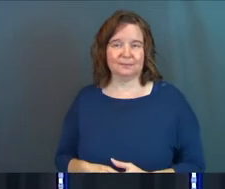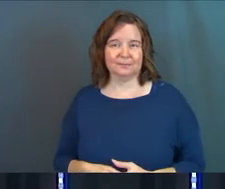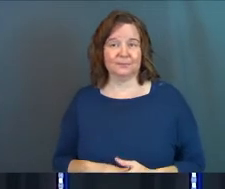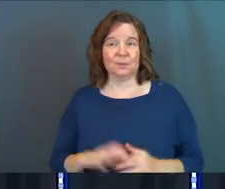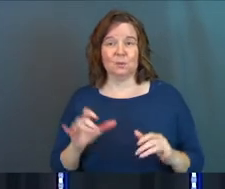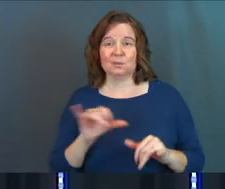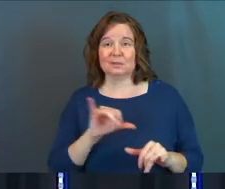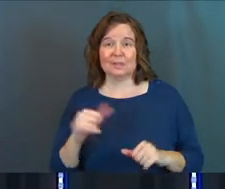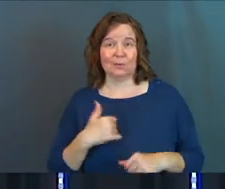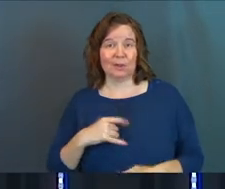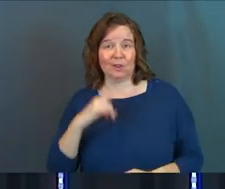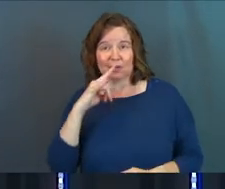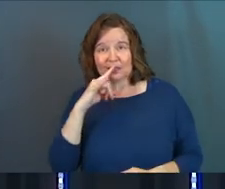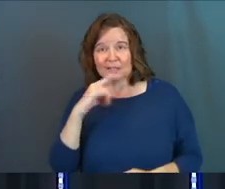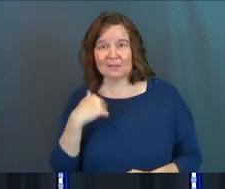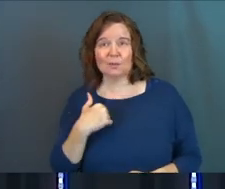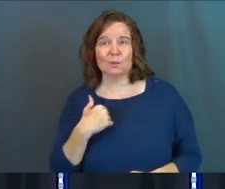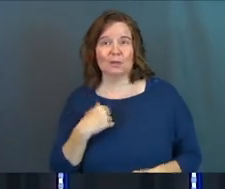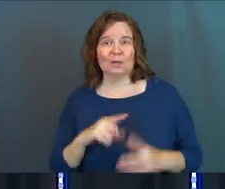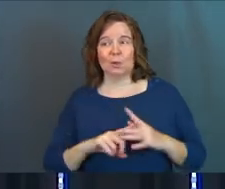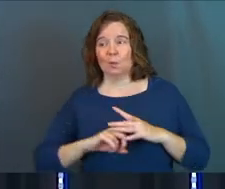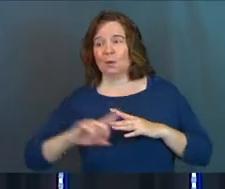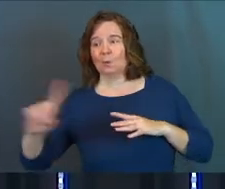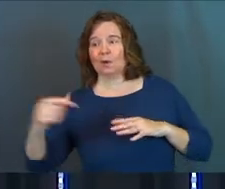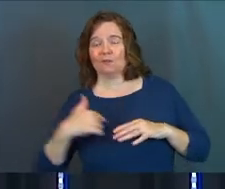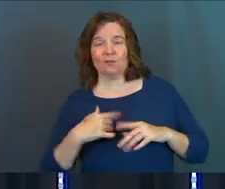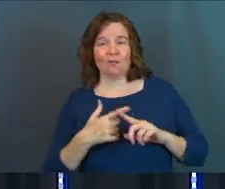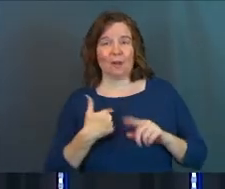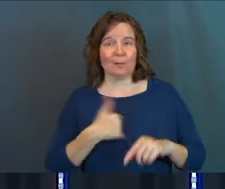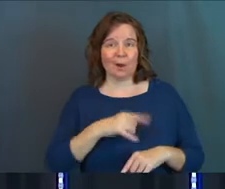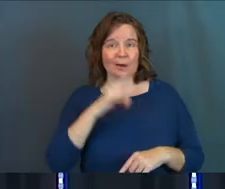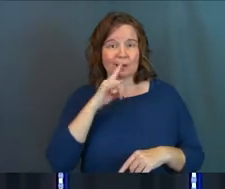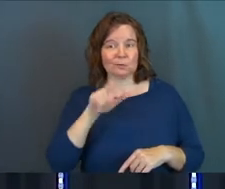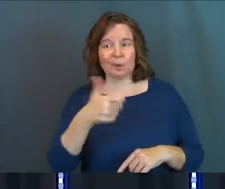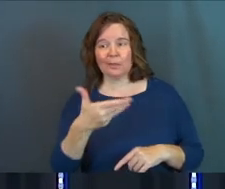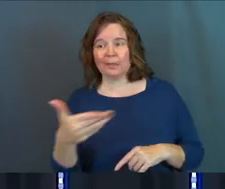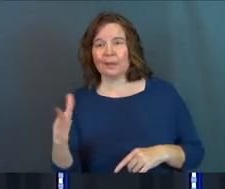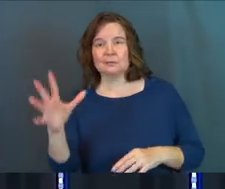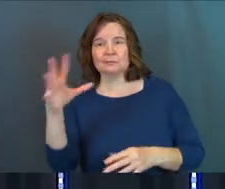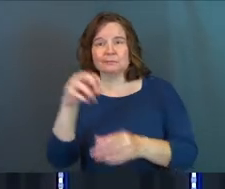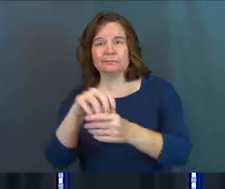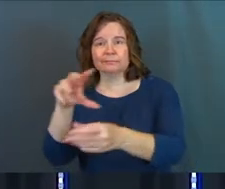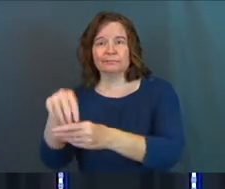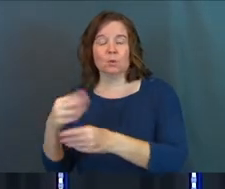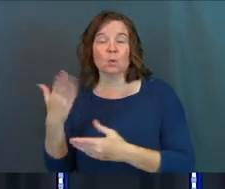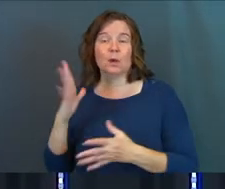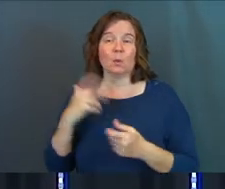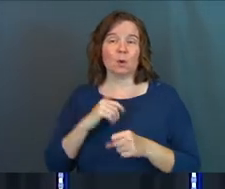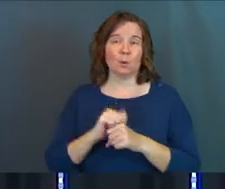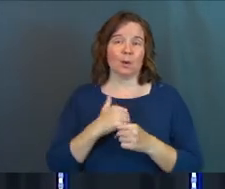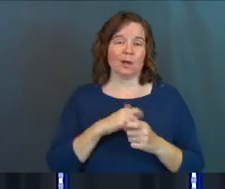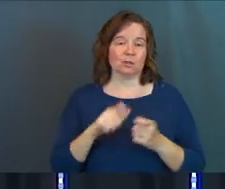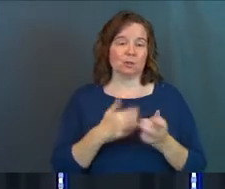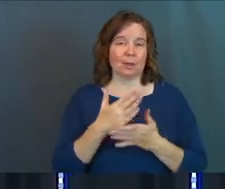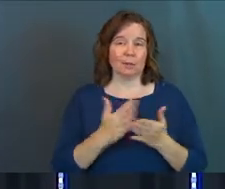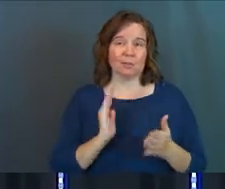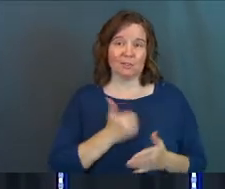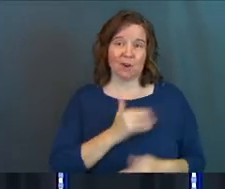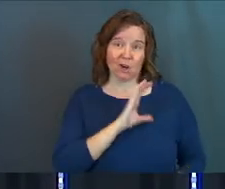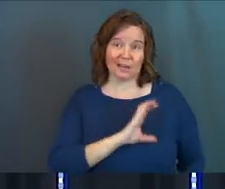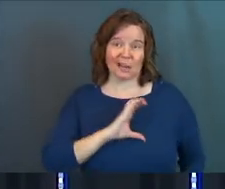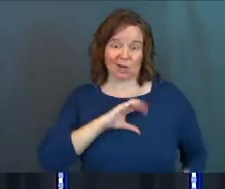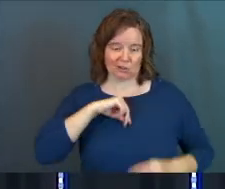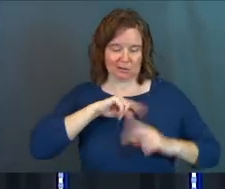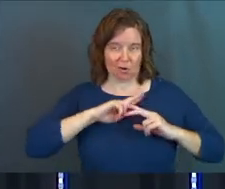We do the same thing with our kids and we run away from our kids and we run away to other things. Or God wants to work on certain parts of our